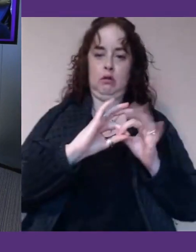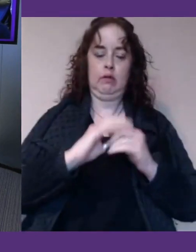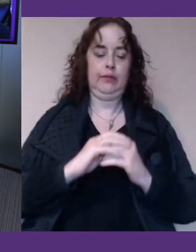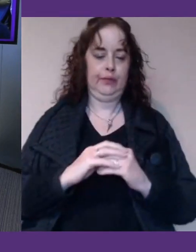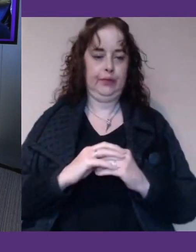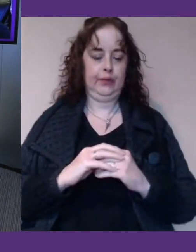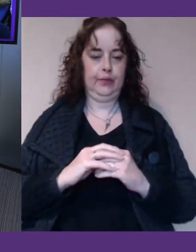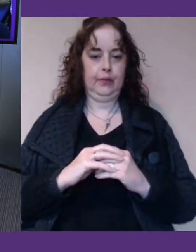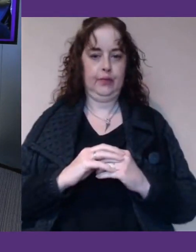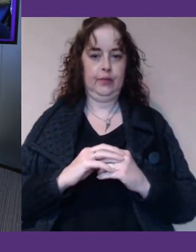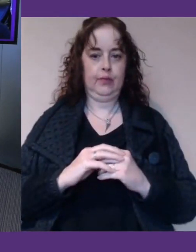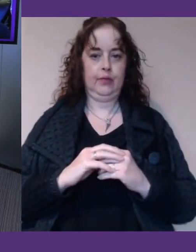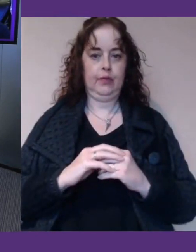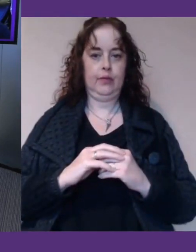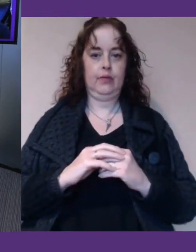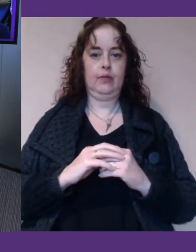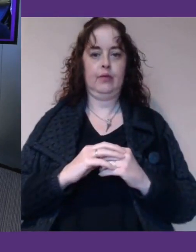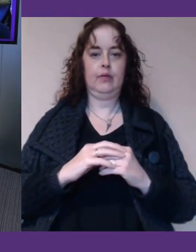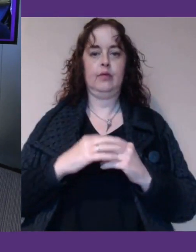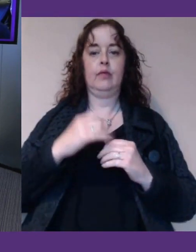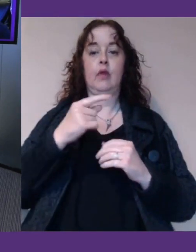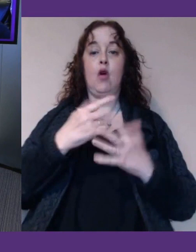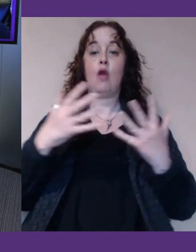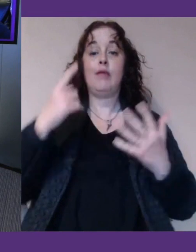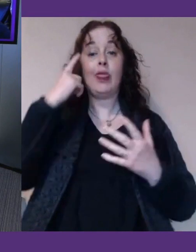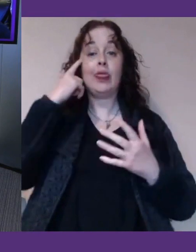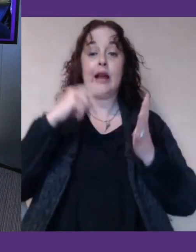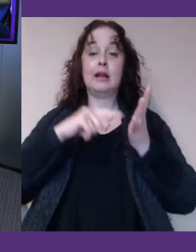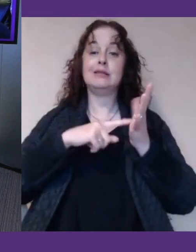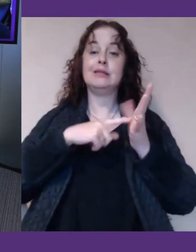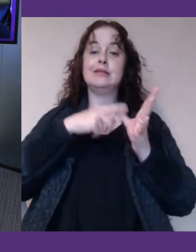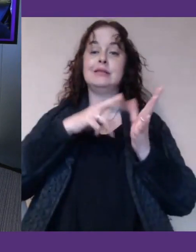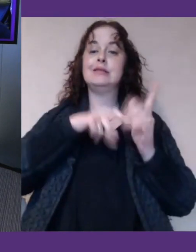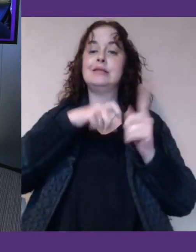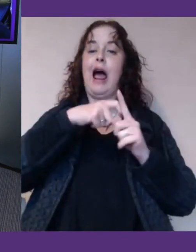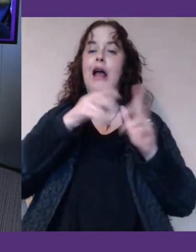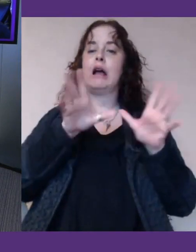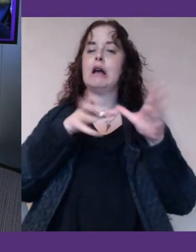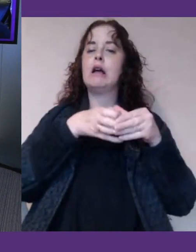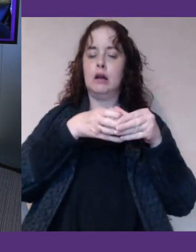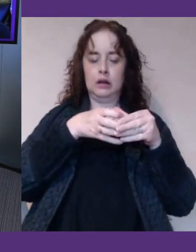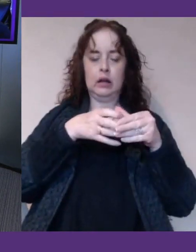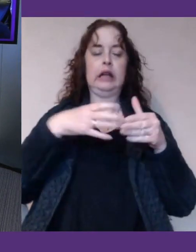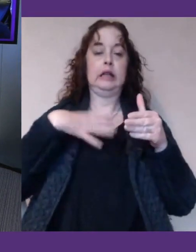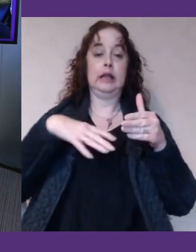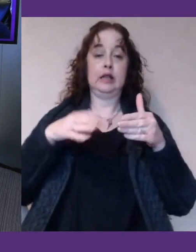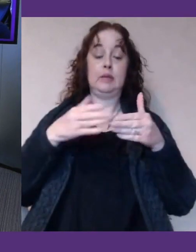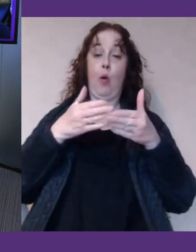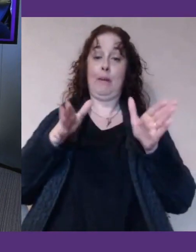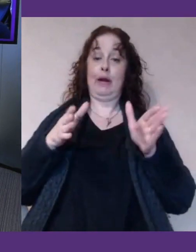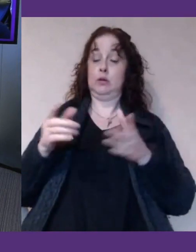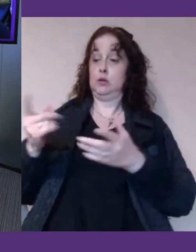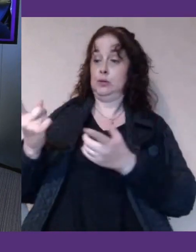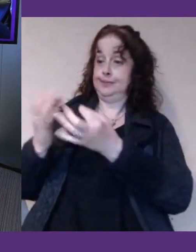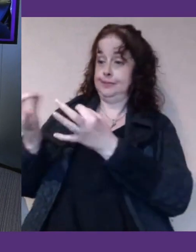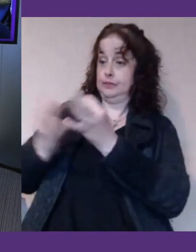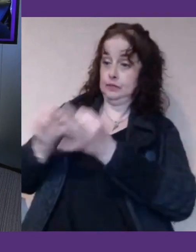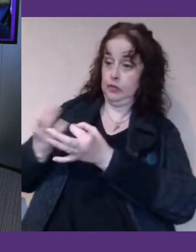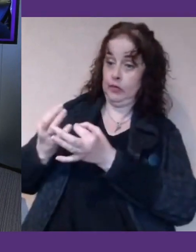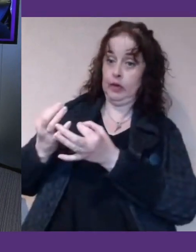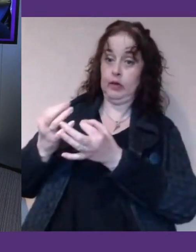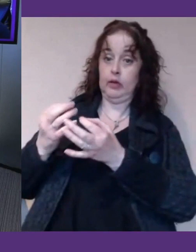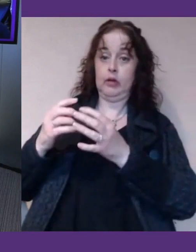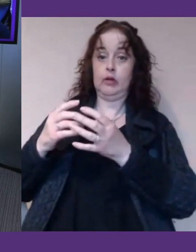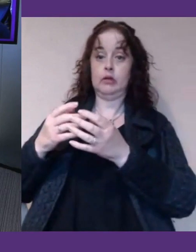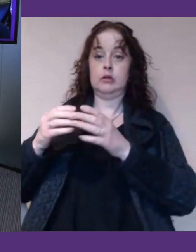both of our respective think tanks look to engage with stakeholders and kind of be open to that. And so whether that's sort of roundtables and